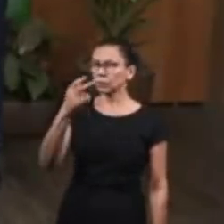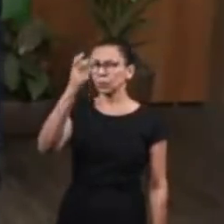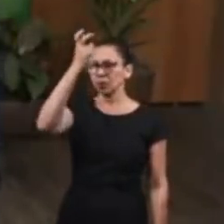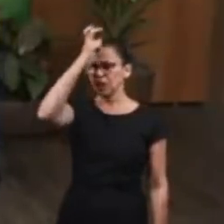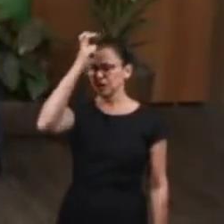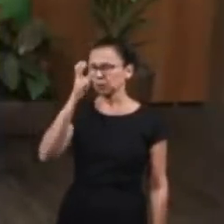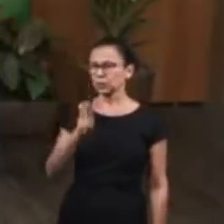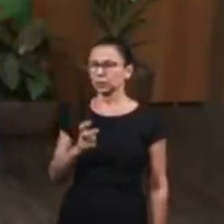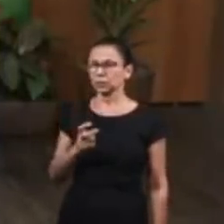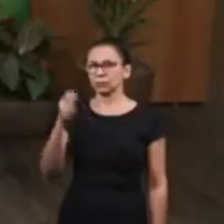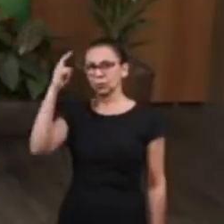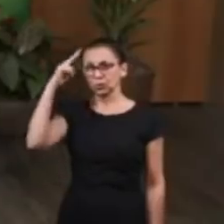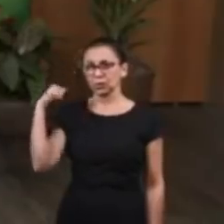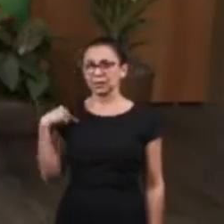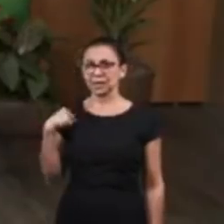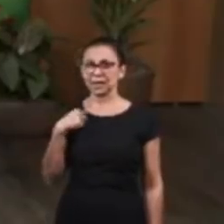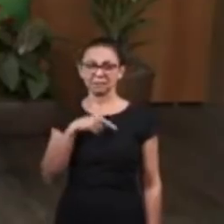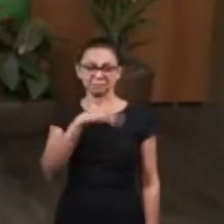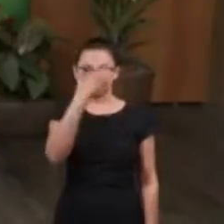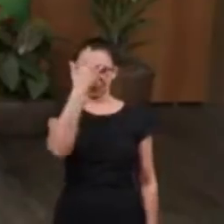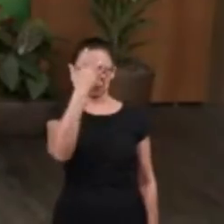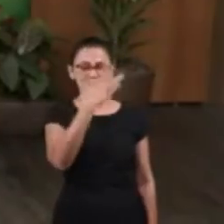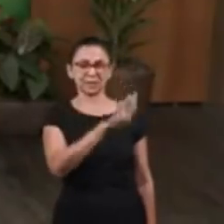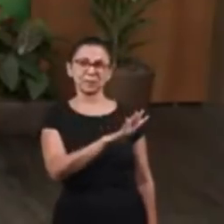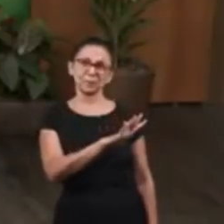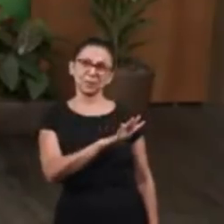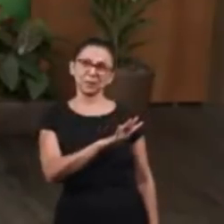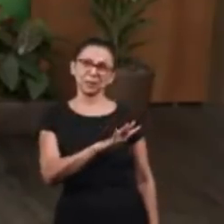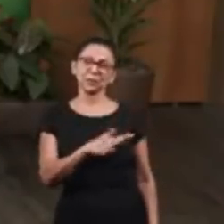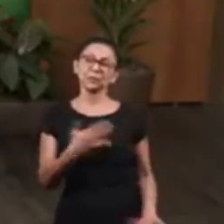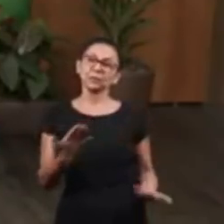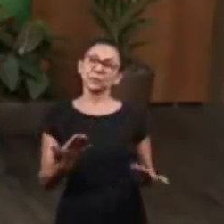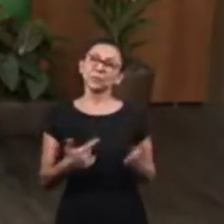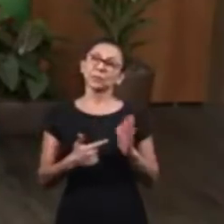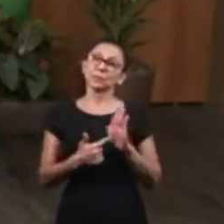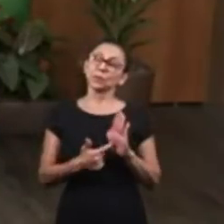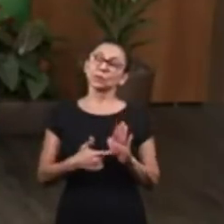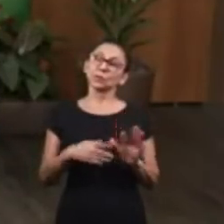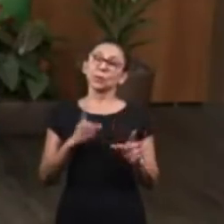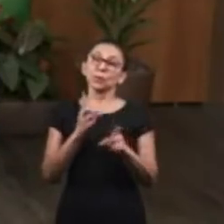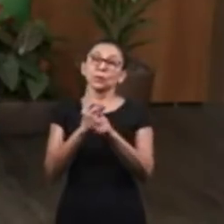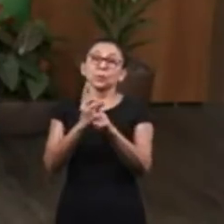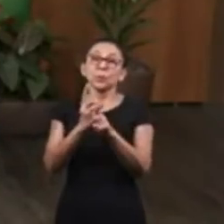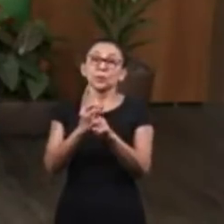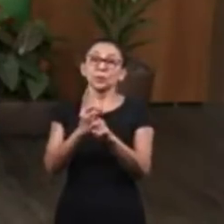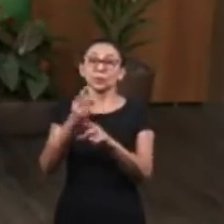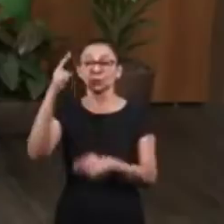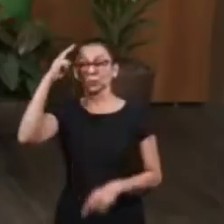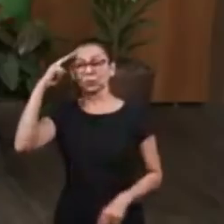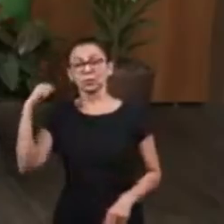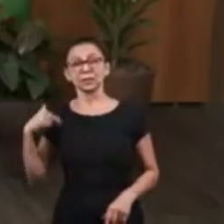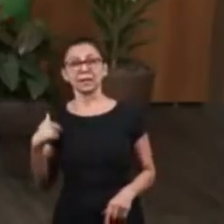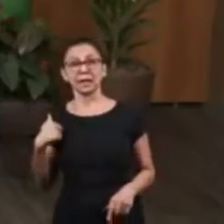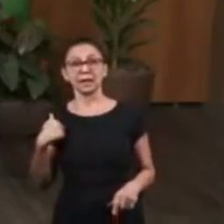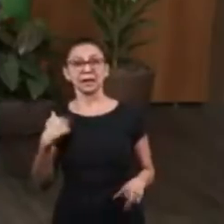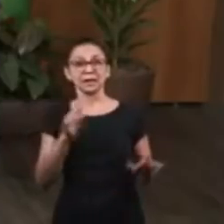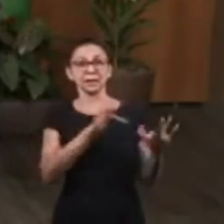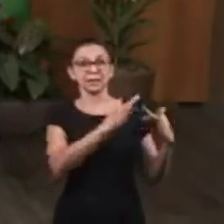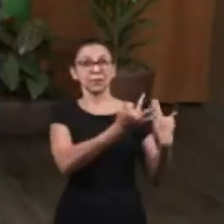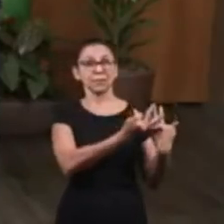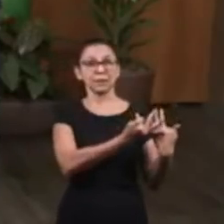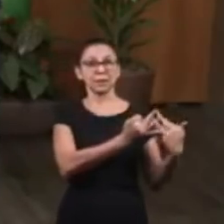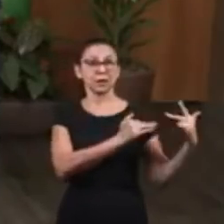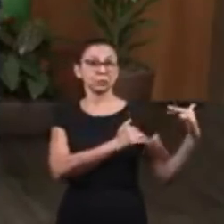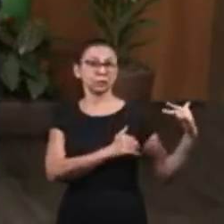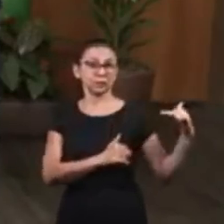fact Joseph. And there was the encounter of Joseph with his brothers, although Joseph had